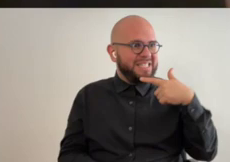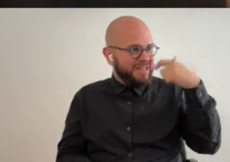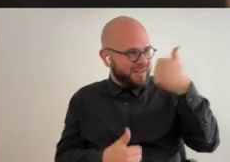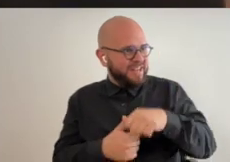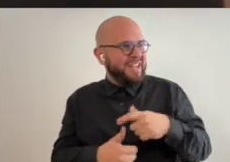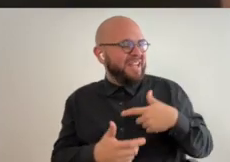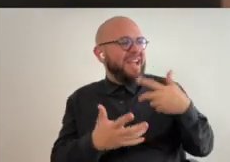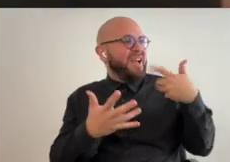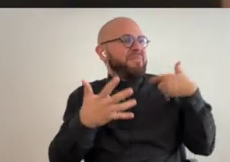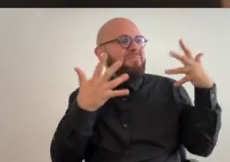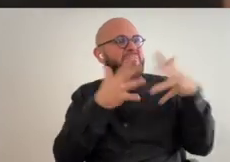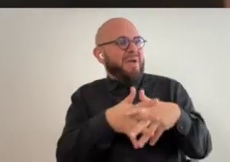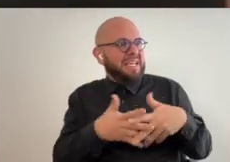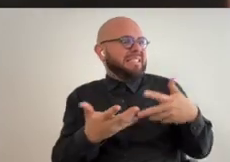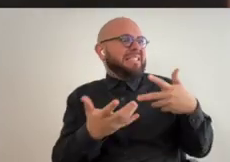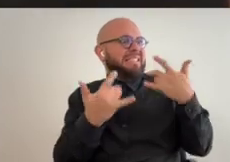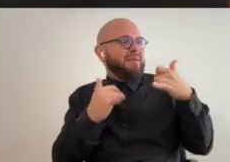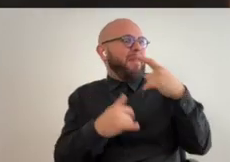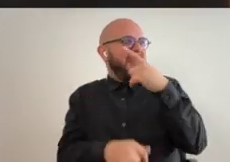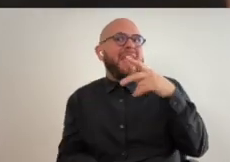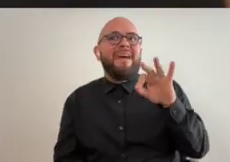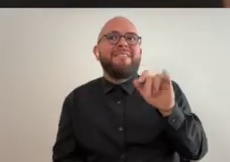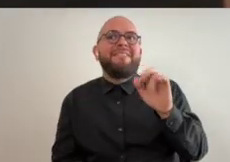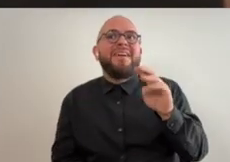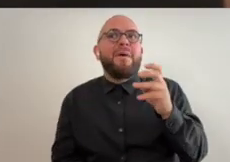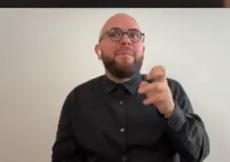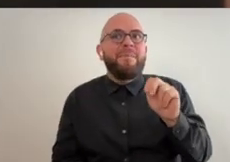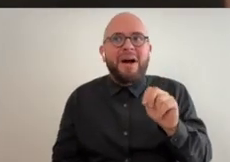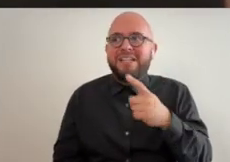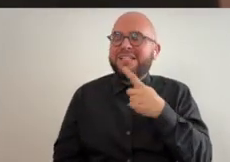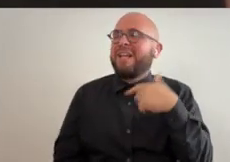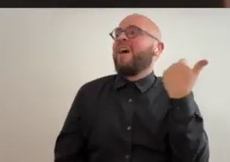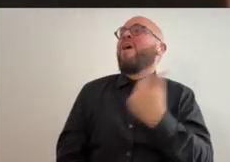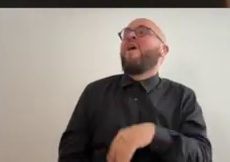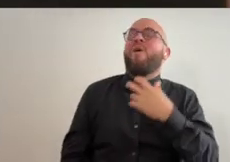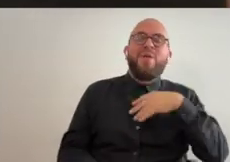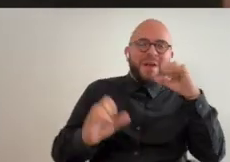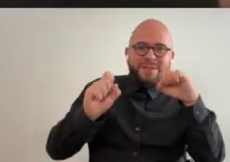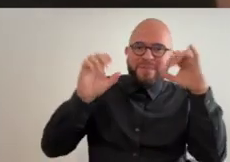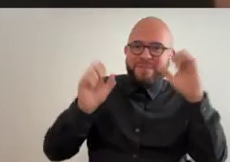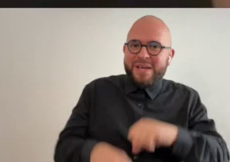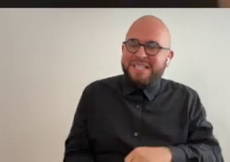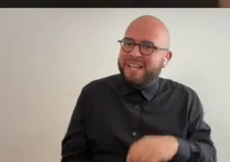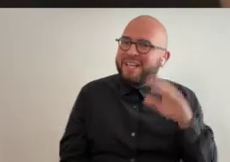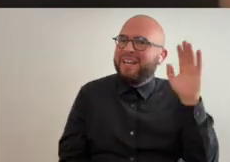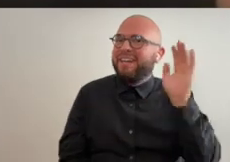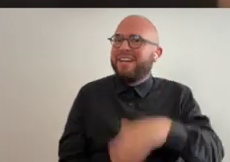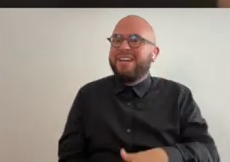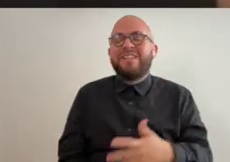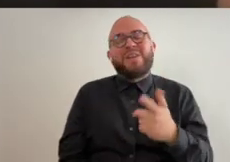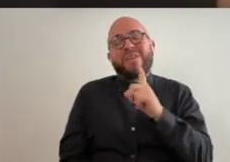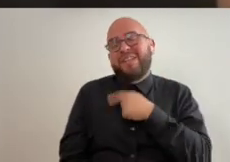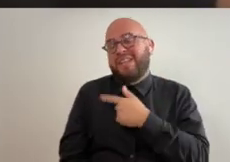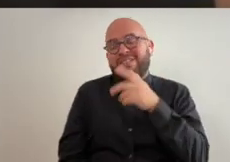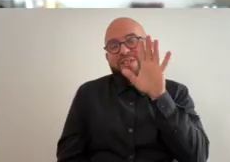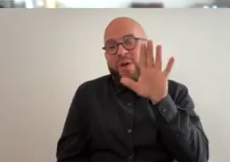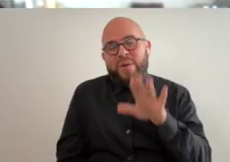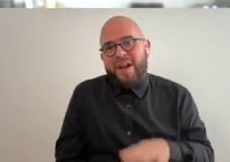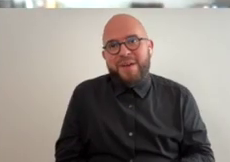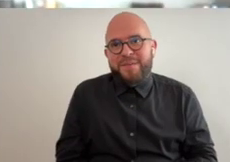like when i got busted to go play that show in fairmont she's like oh my god that's amazing so so yeah it was great